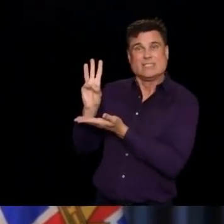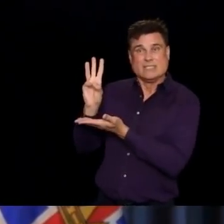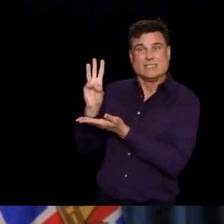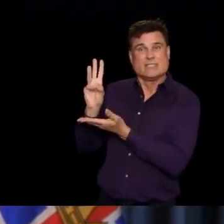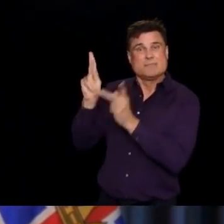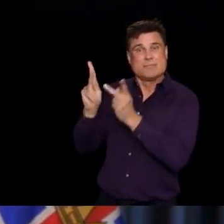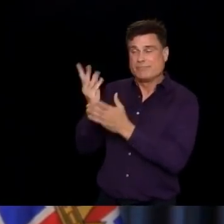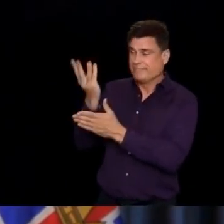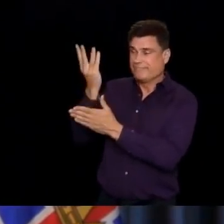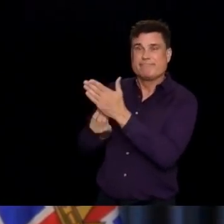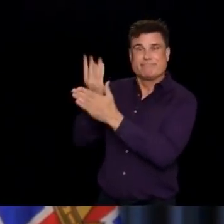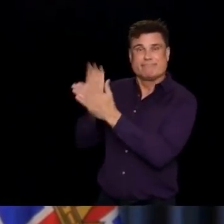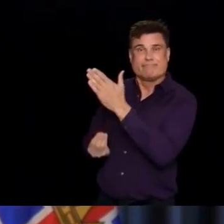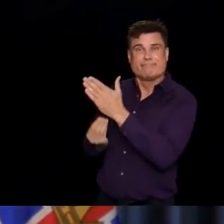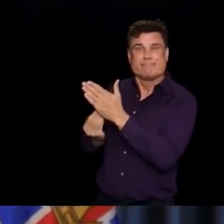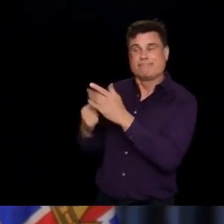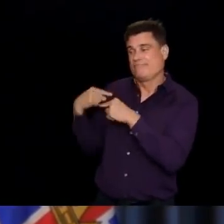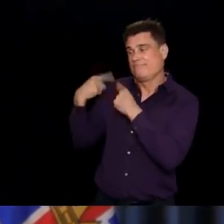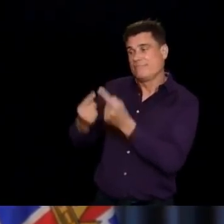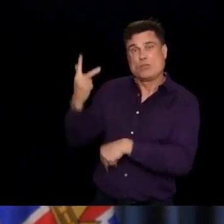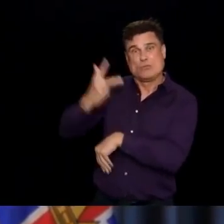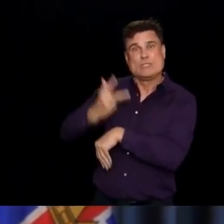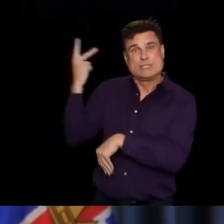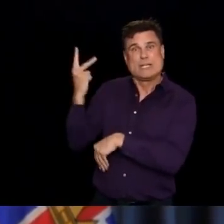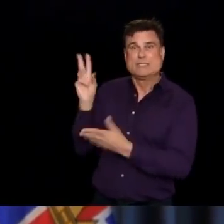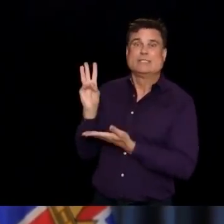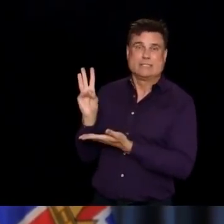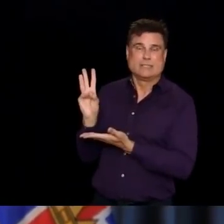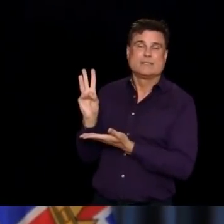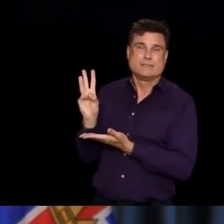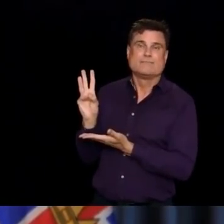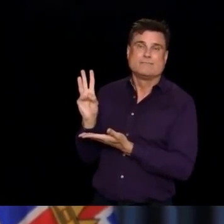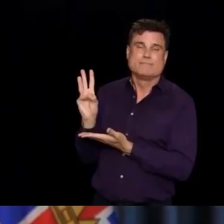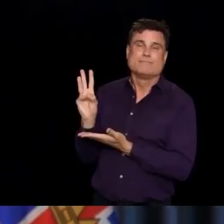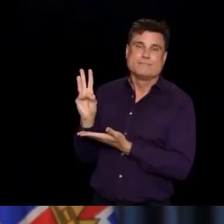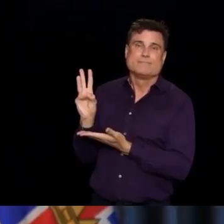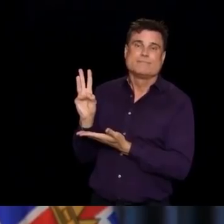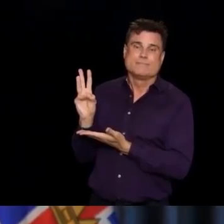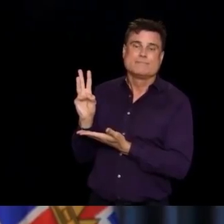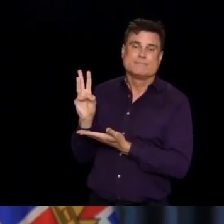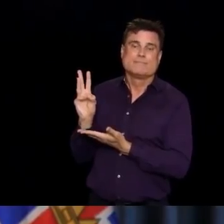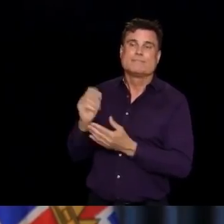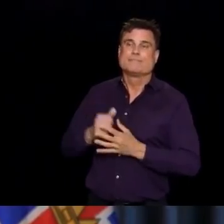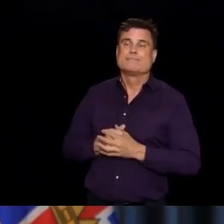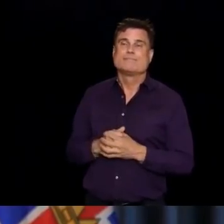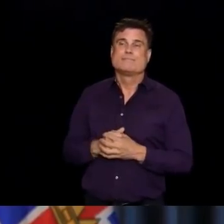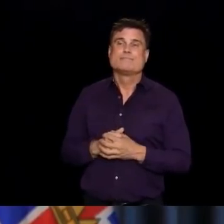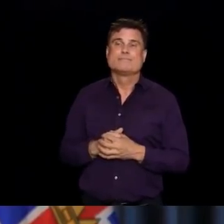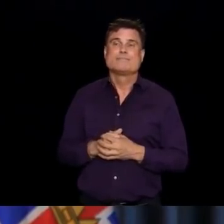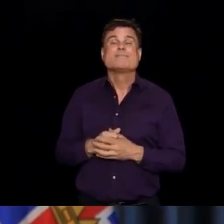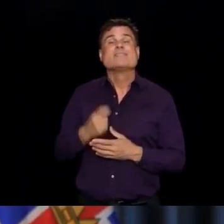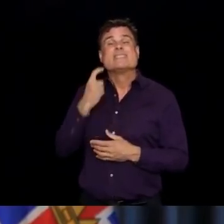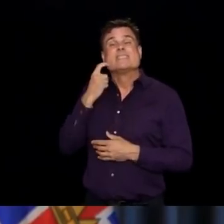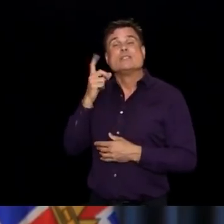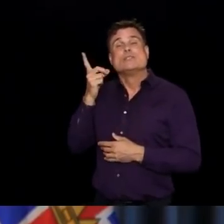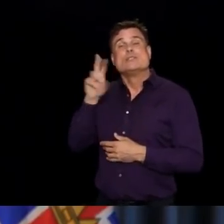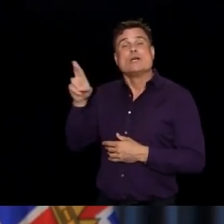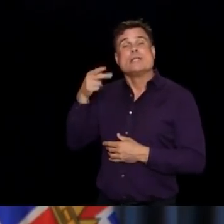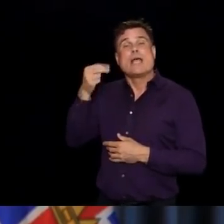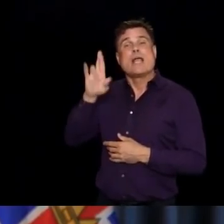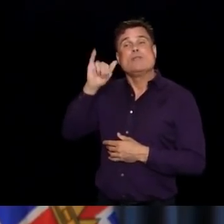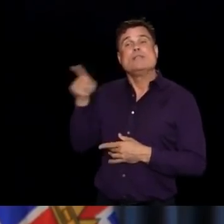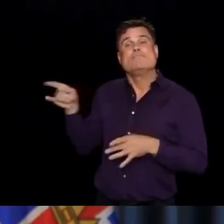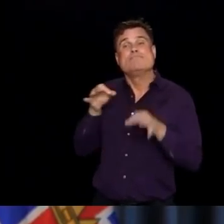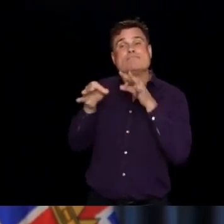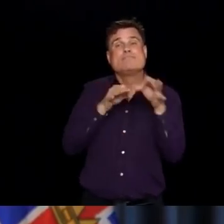of six people from COVID-19 in BC over the past three days. And one of them, as Dr. Henry has said, is from